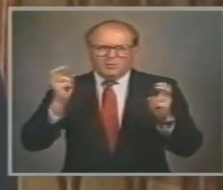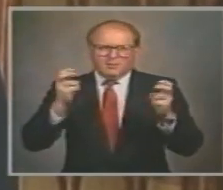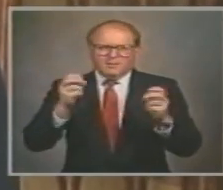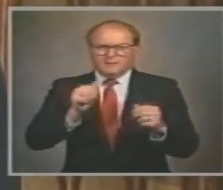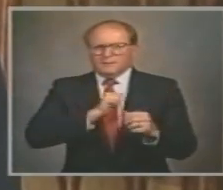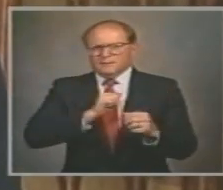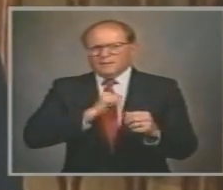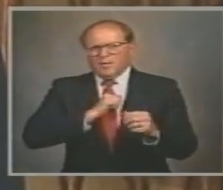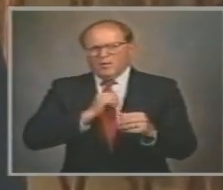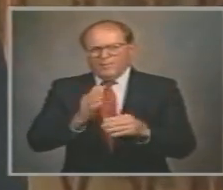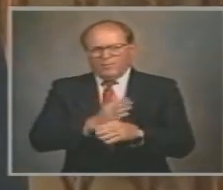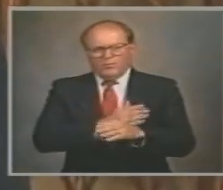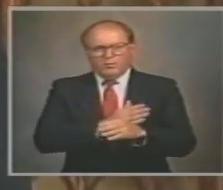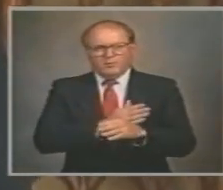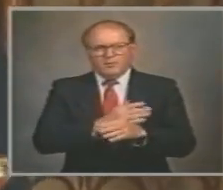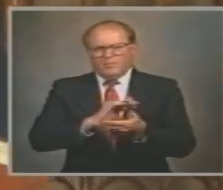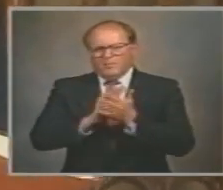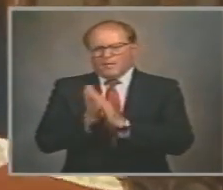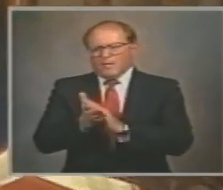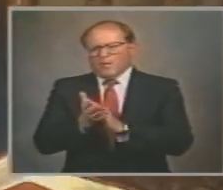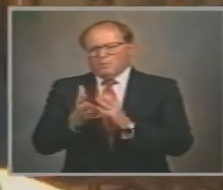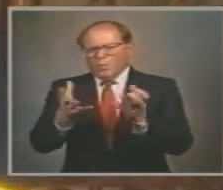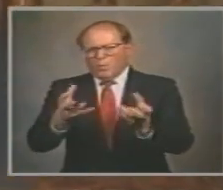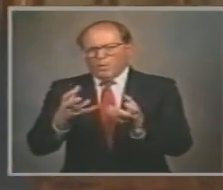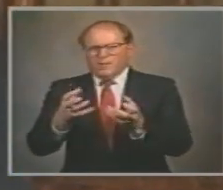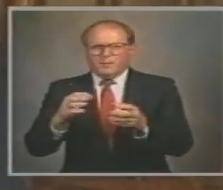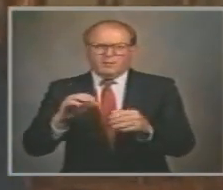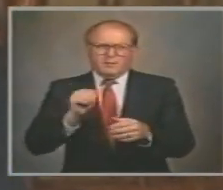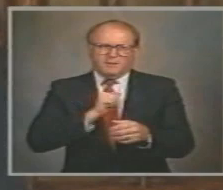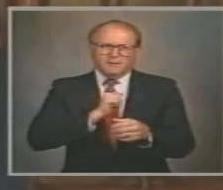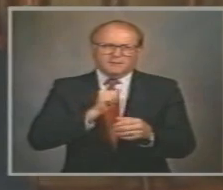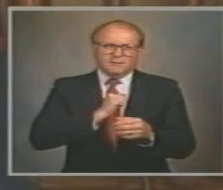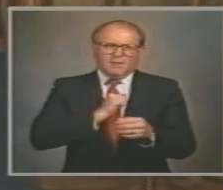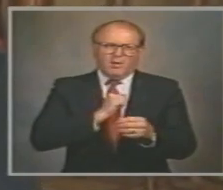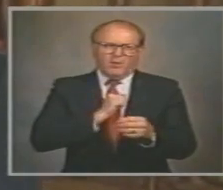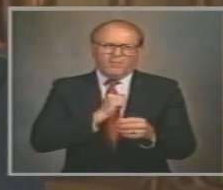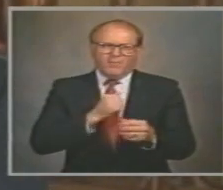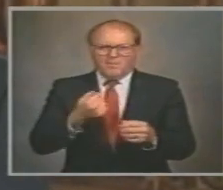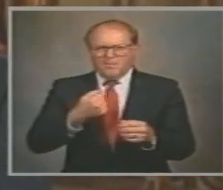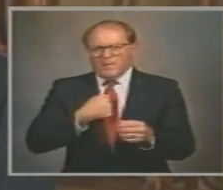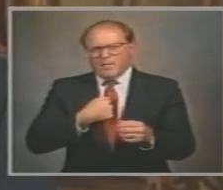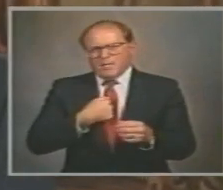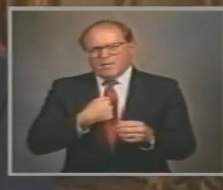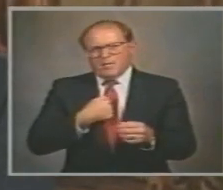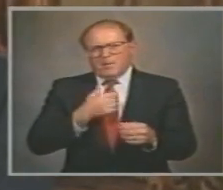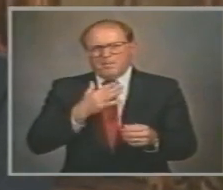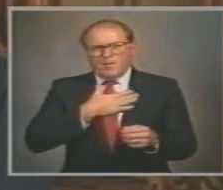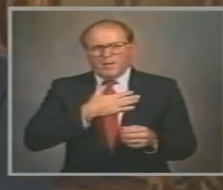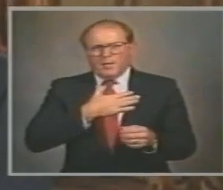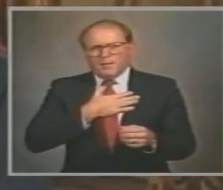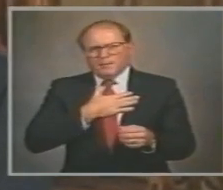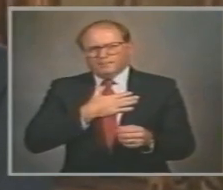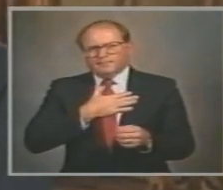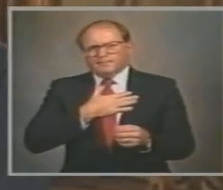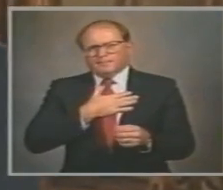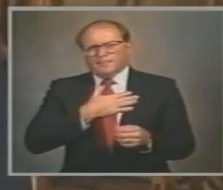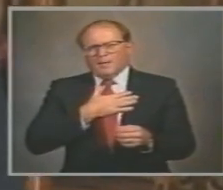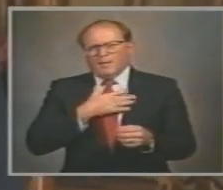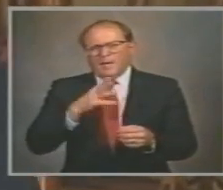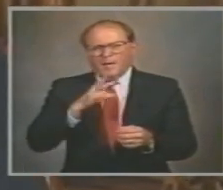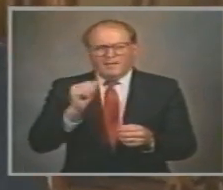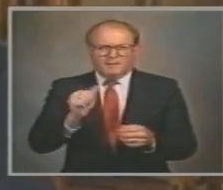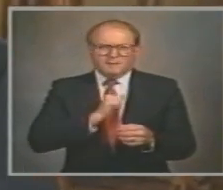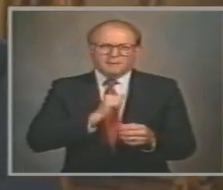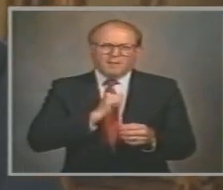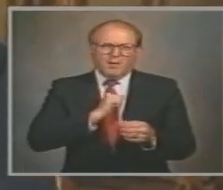a quest for self-indulgence with the vocabulary of I, me, mine. And self